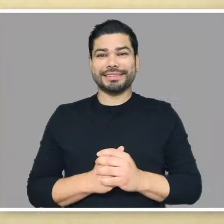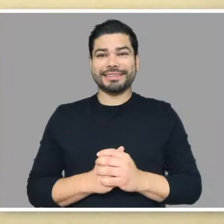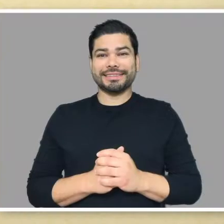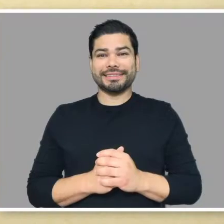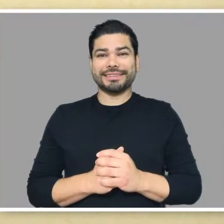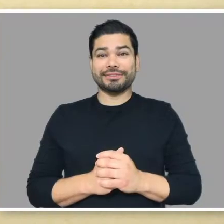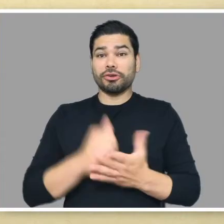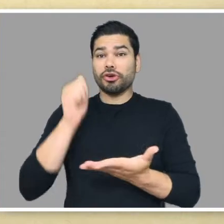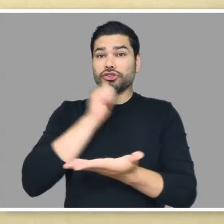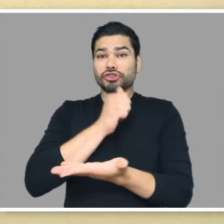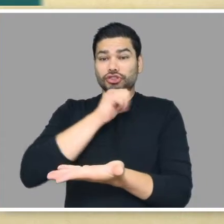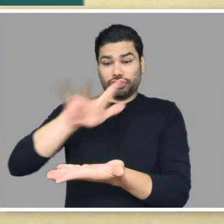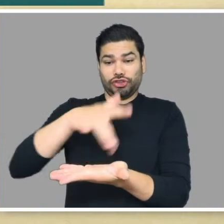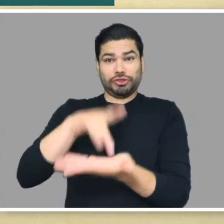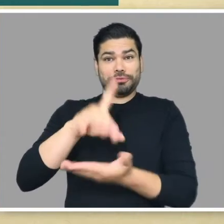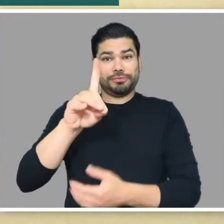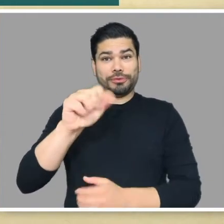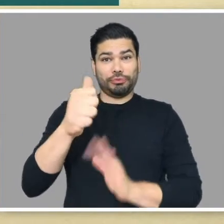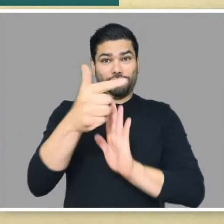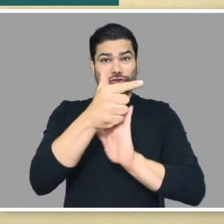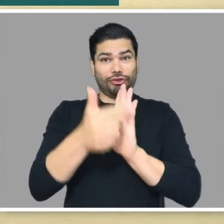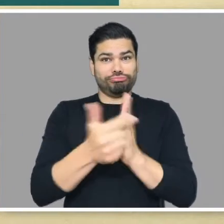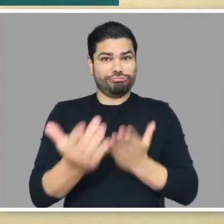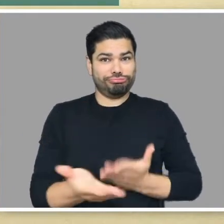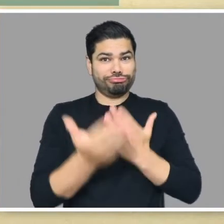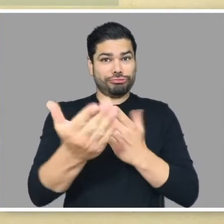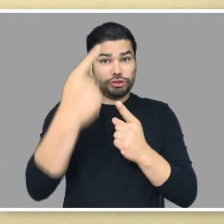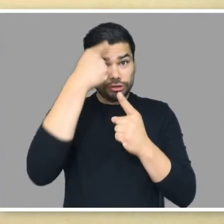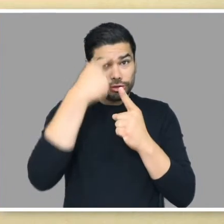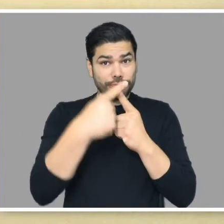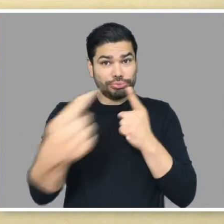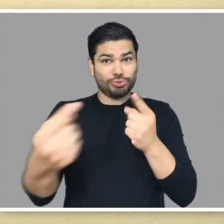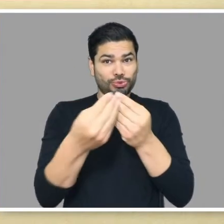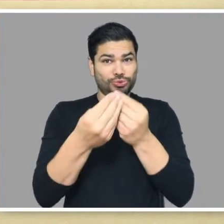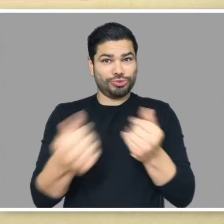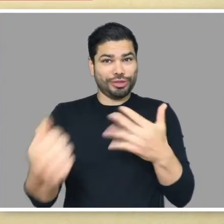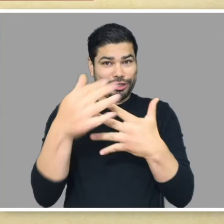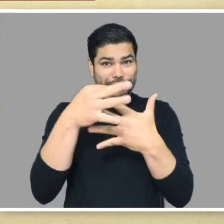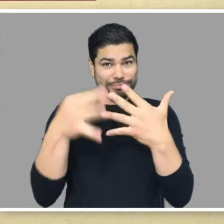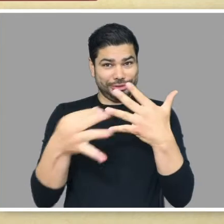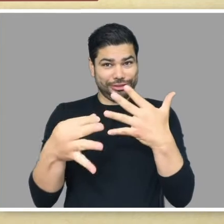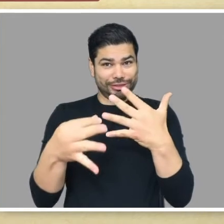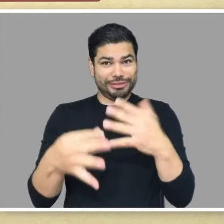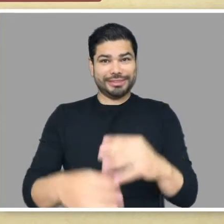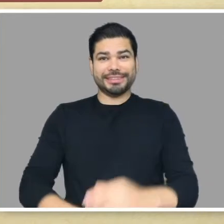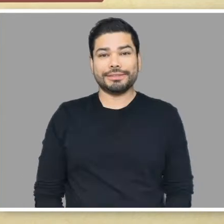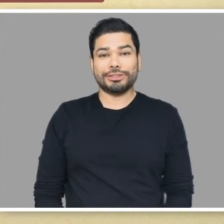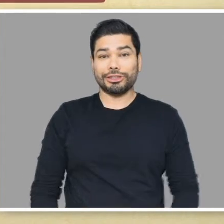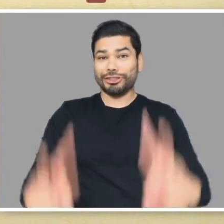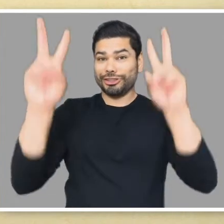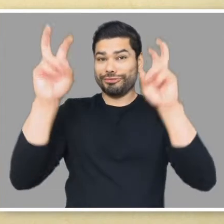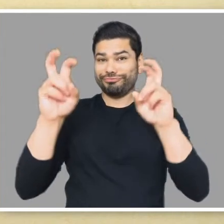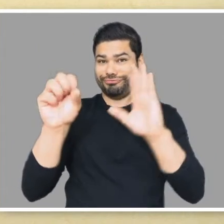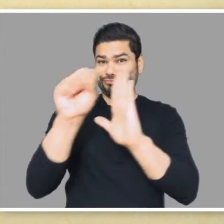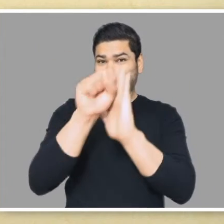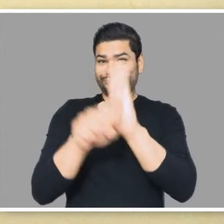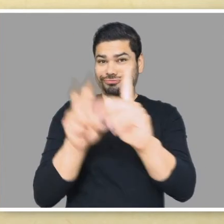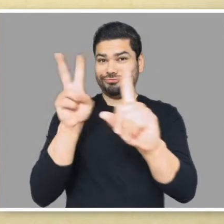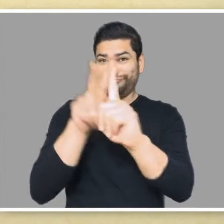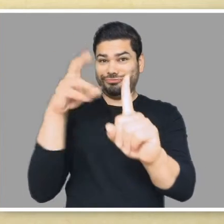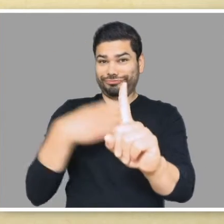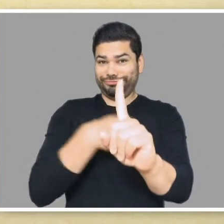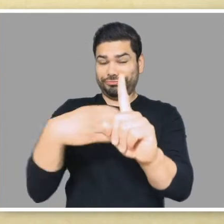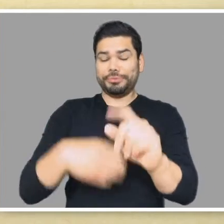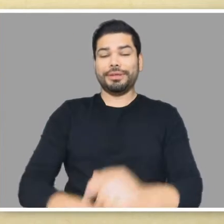The Arizona Center for Disability Law presents Dispute Resolution Options. State